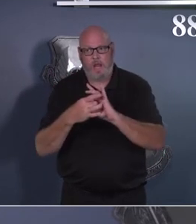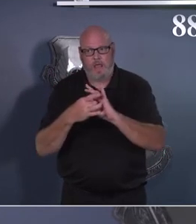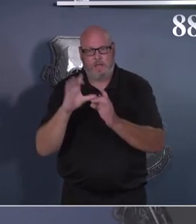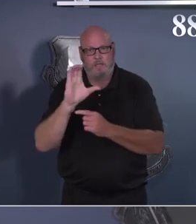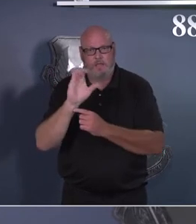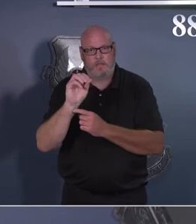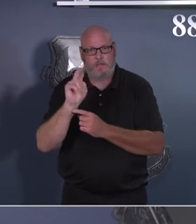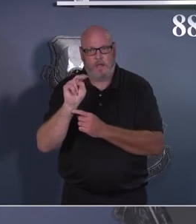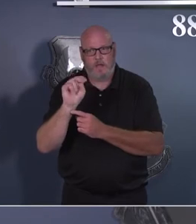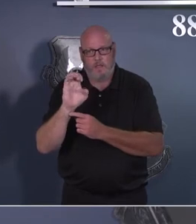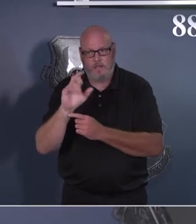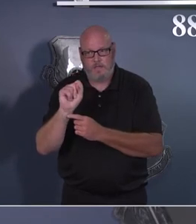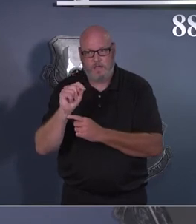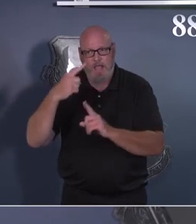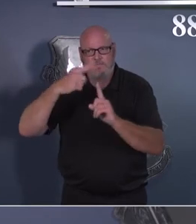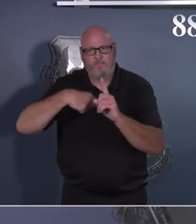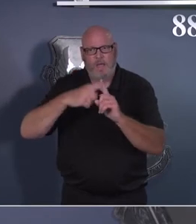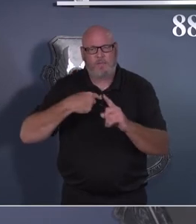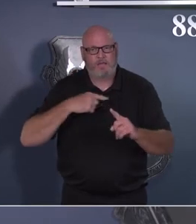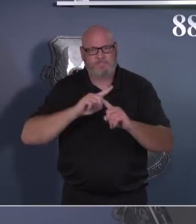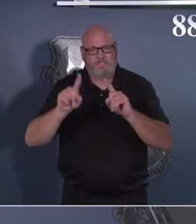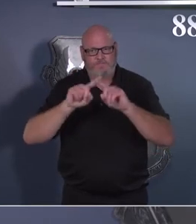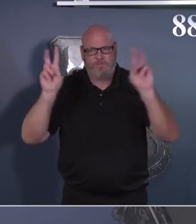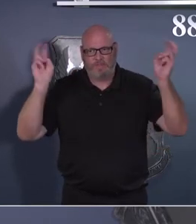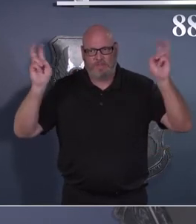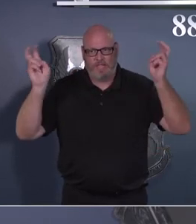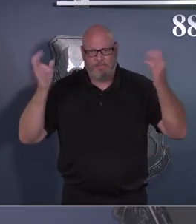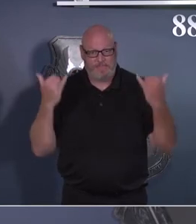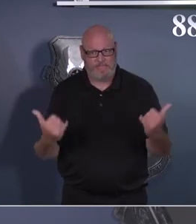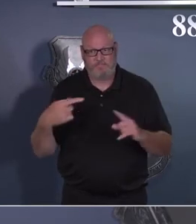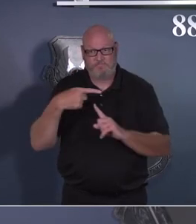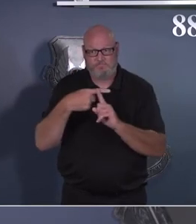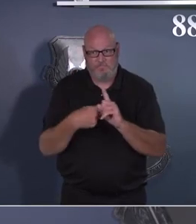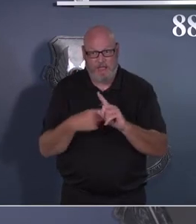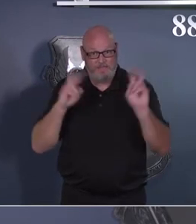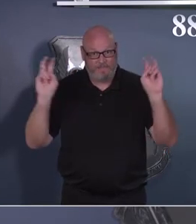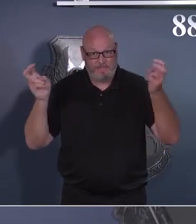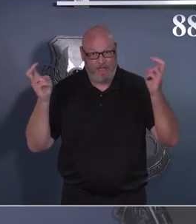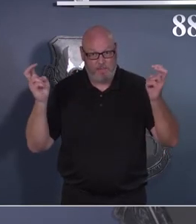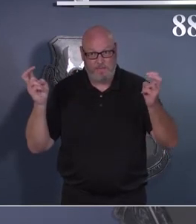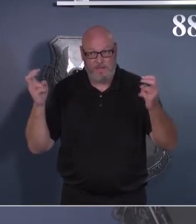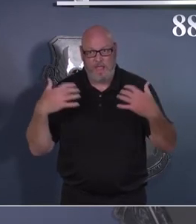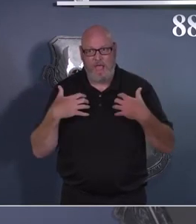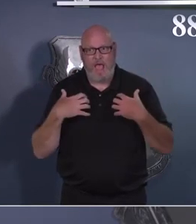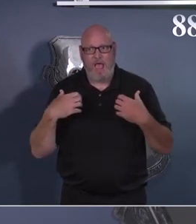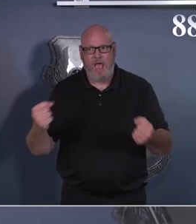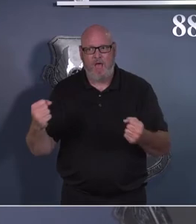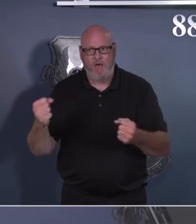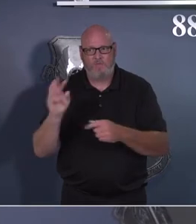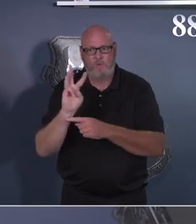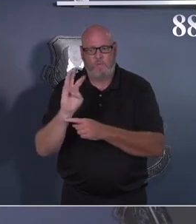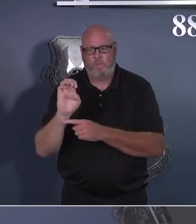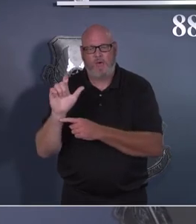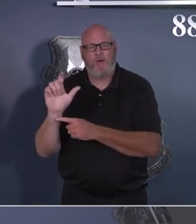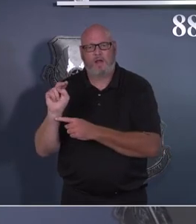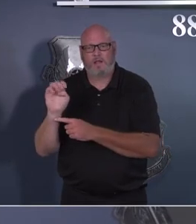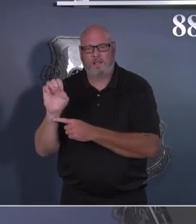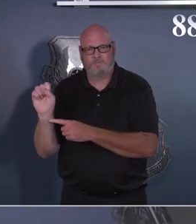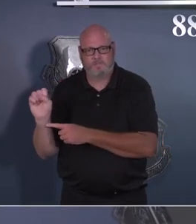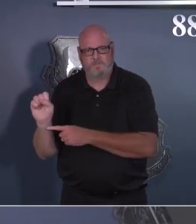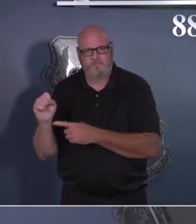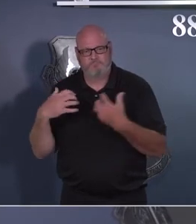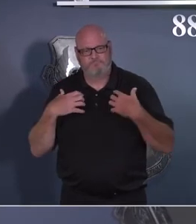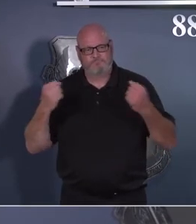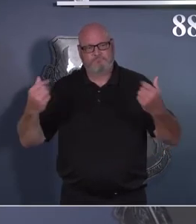this month is all about wellness. The last way we get through this thing is focusing on our wellness. And wellness for